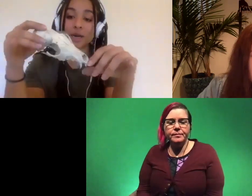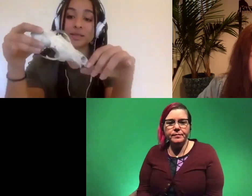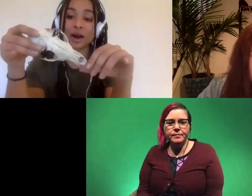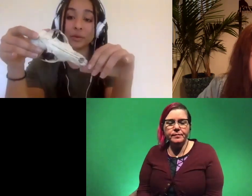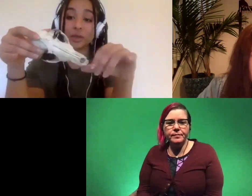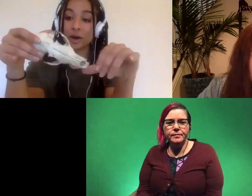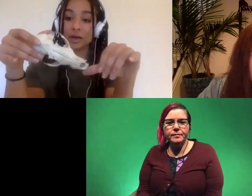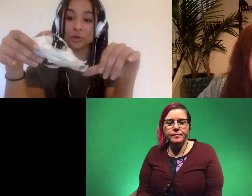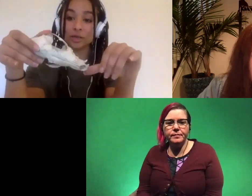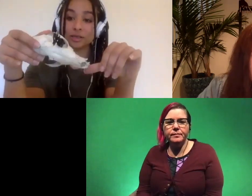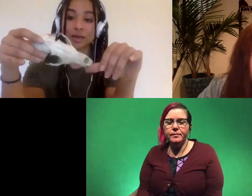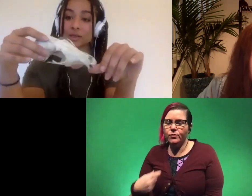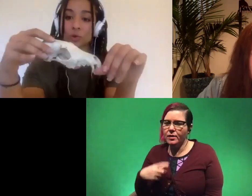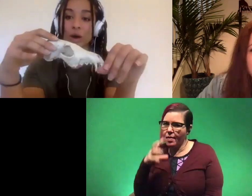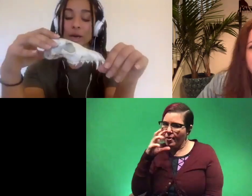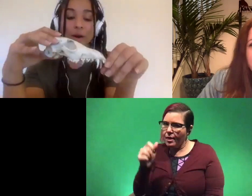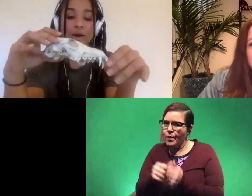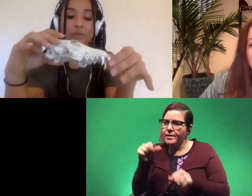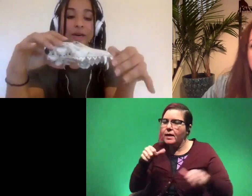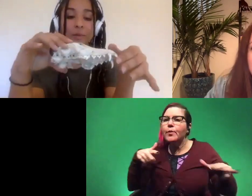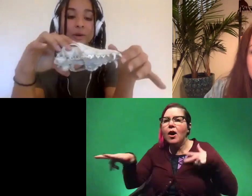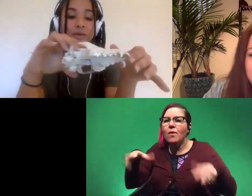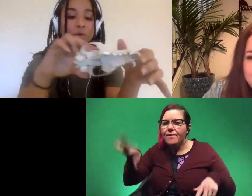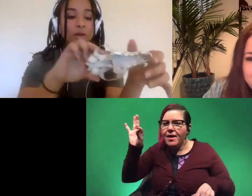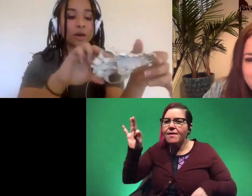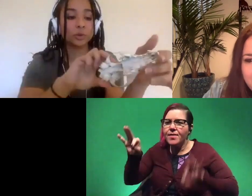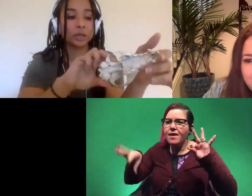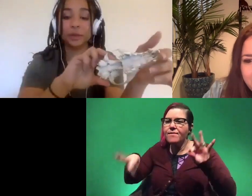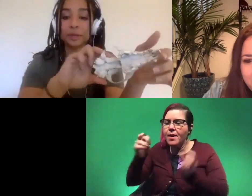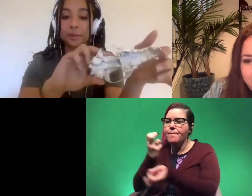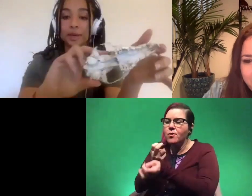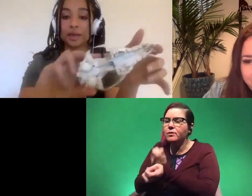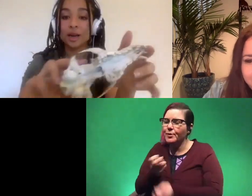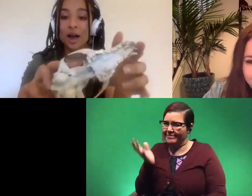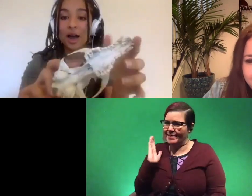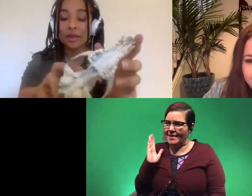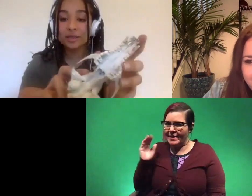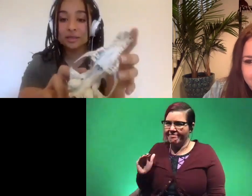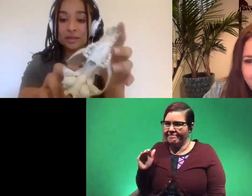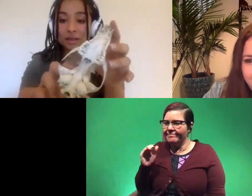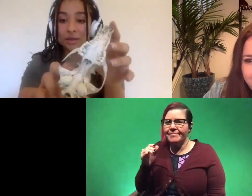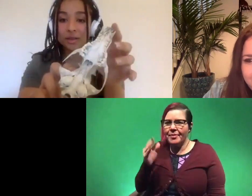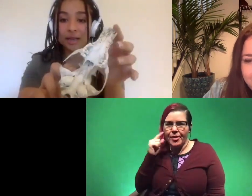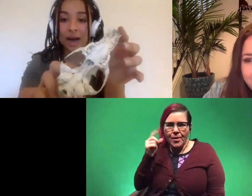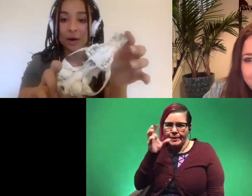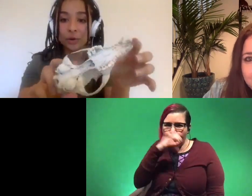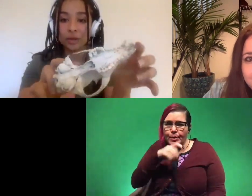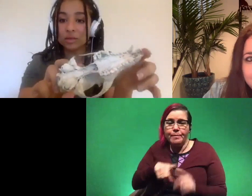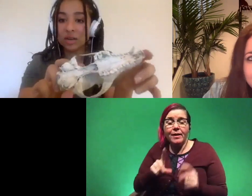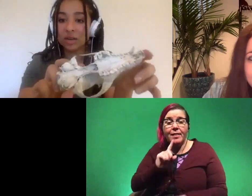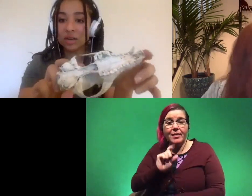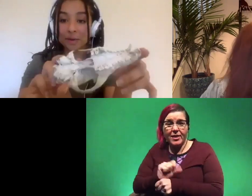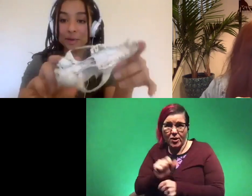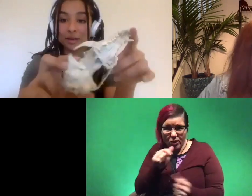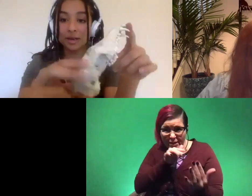ways that i really got interested in science just walking around and finding bones everyone thought i was really weird but this is literally how you can